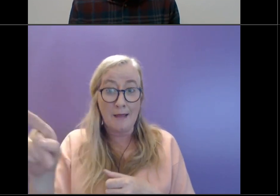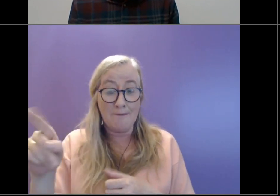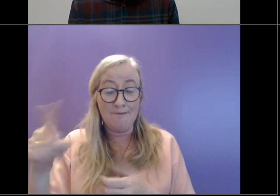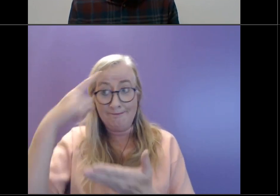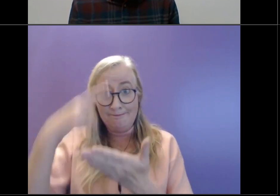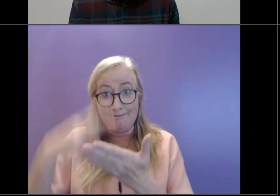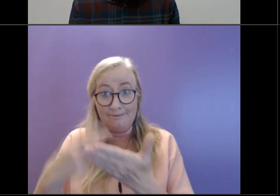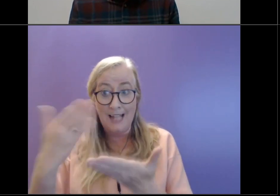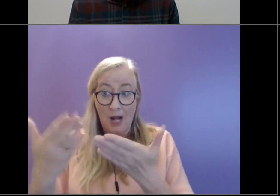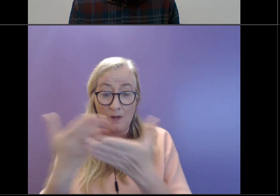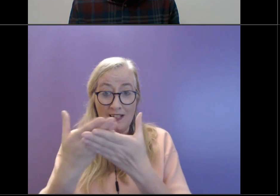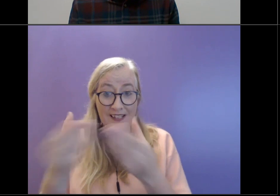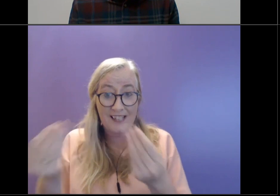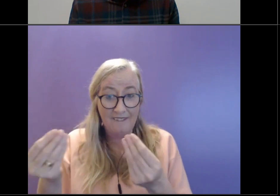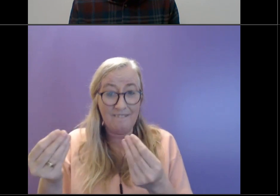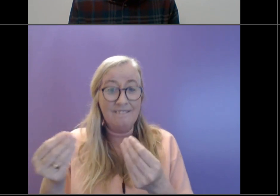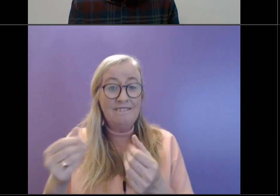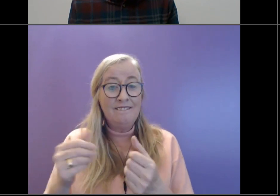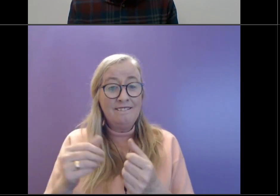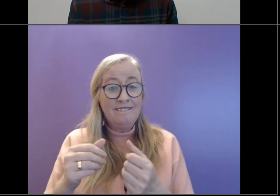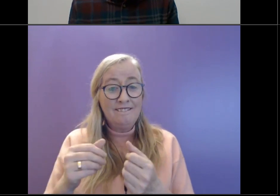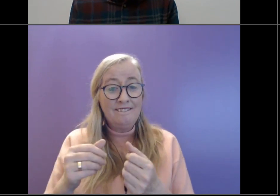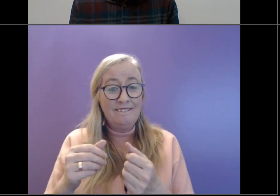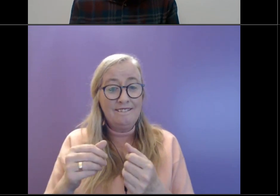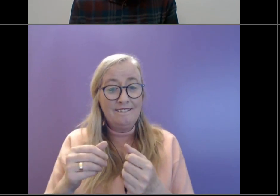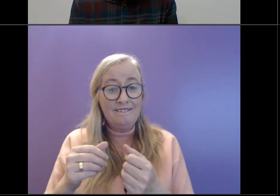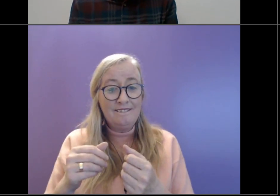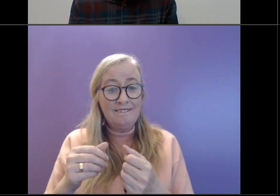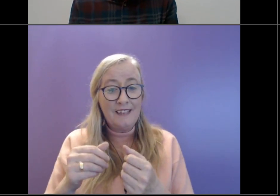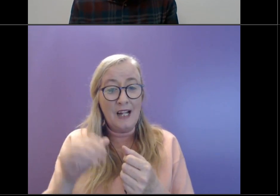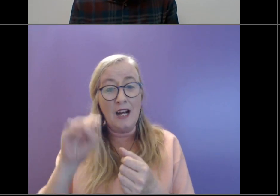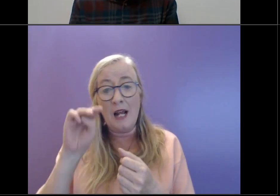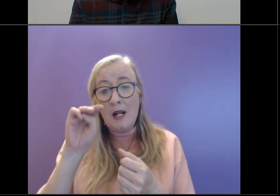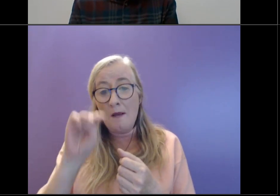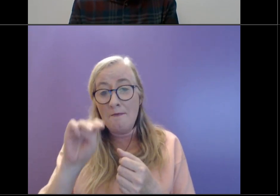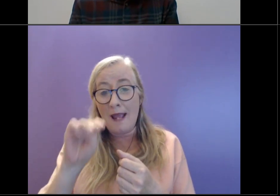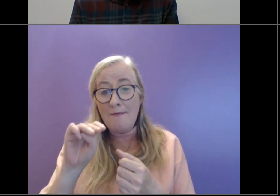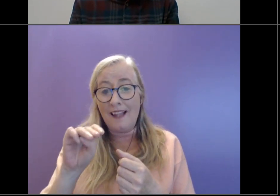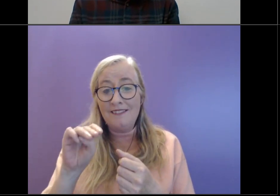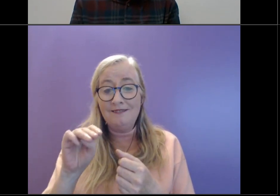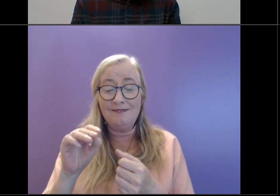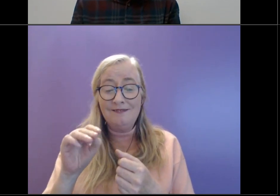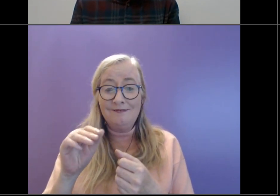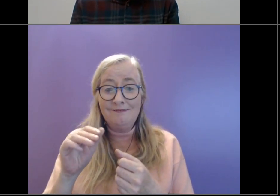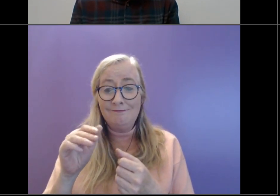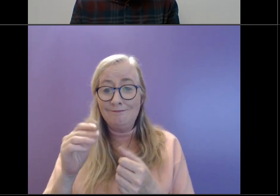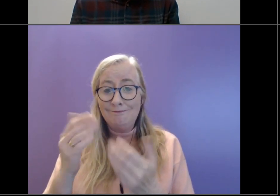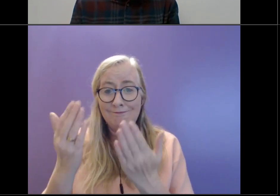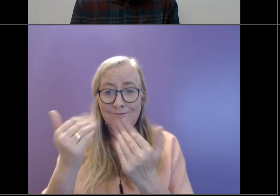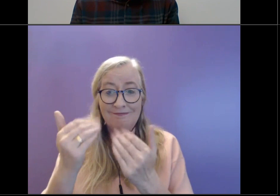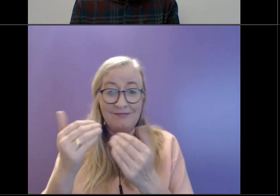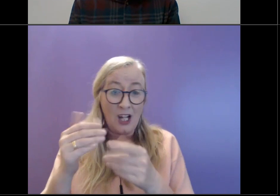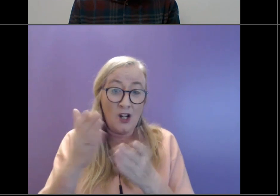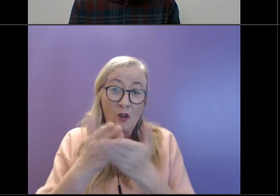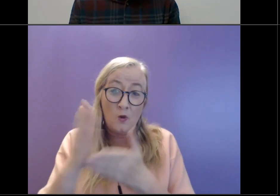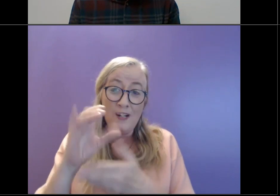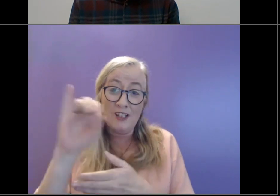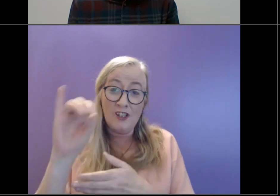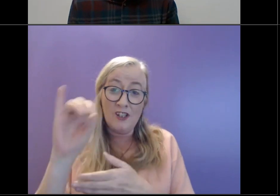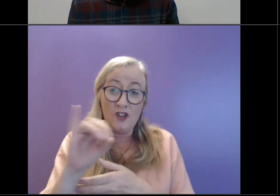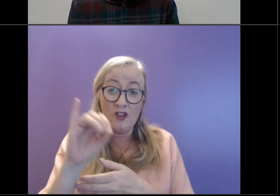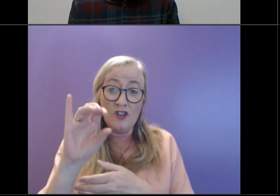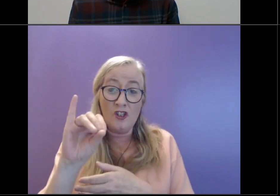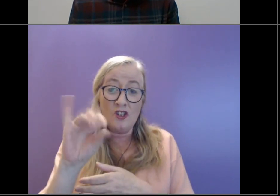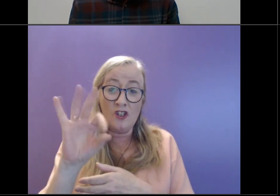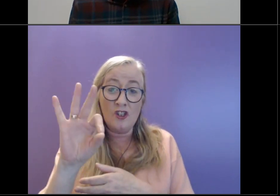we can really try and tease out again, you know, maybe a little bit more detail around your daughter through one of our jigsaw services for this